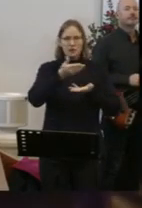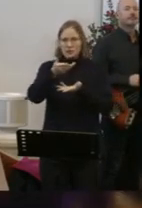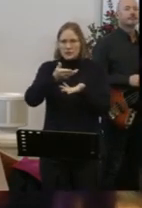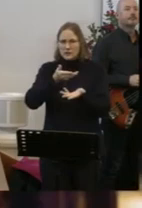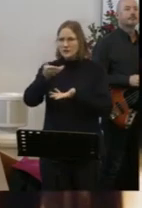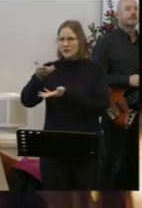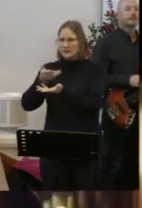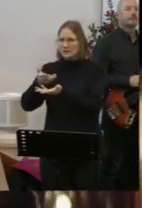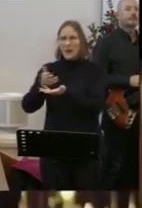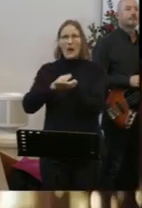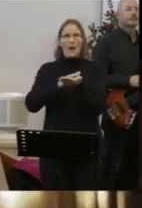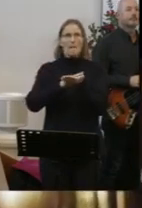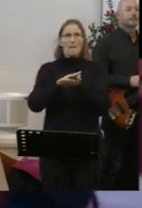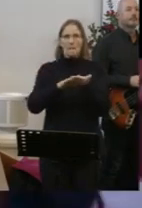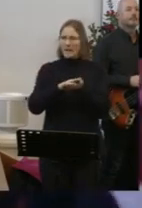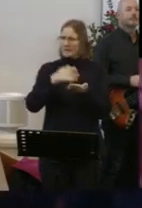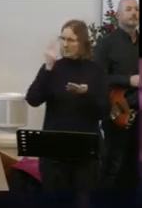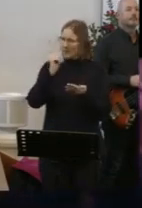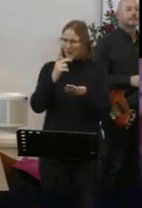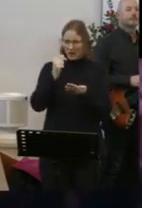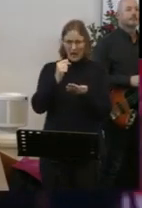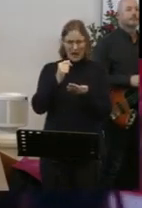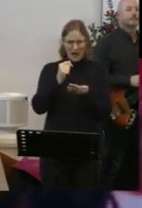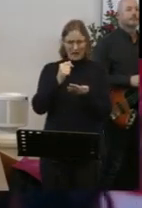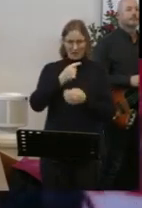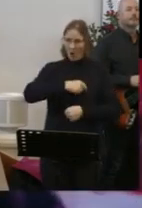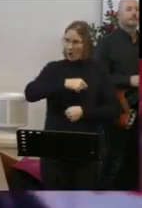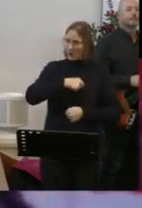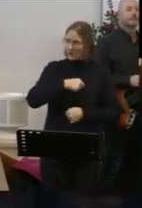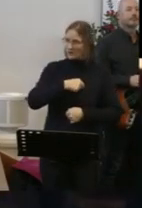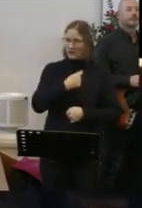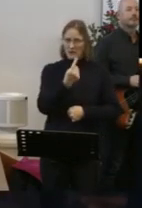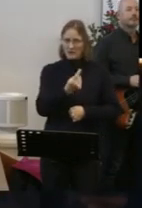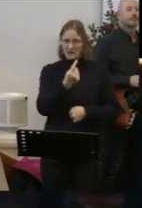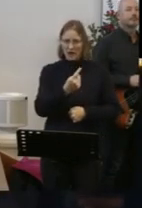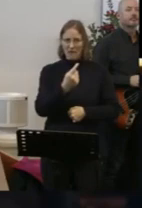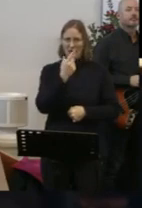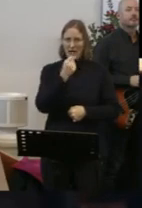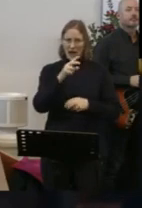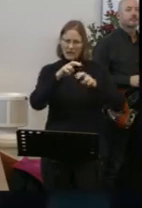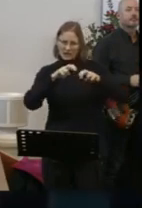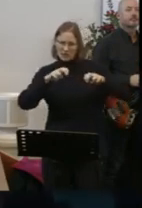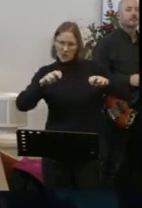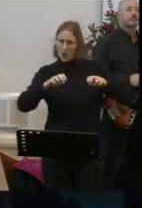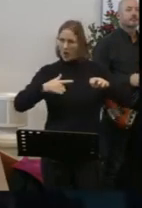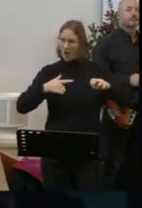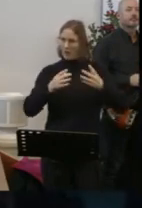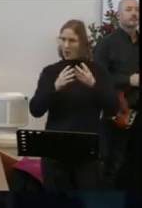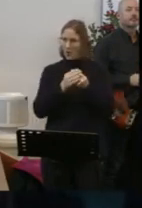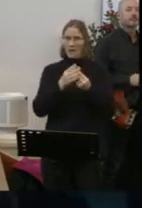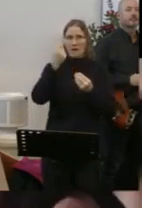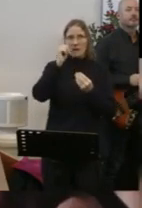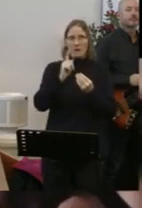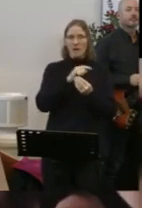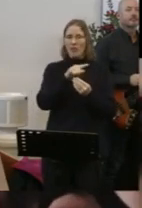truly be themselves And explore the deepest parts of life with people they know and trust That's why we're